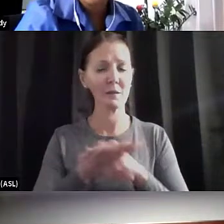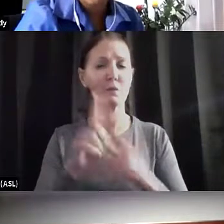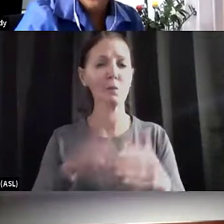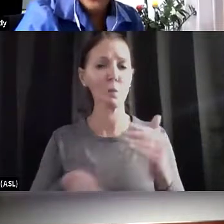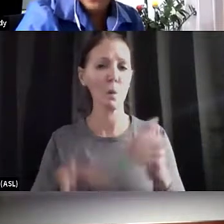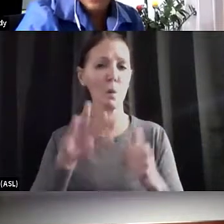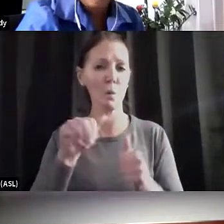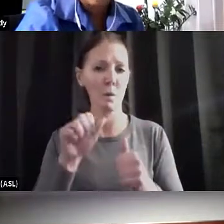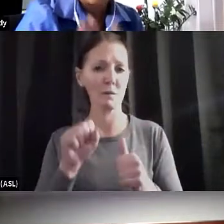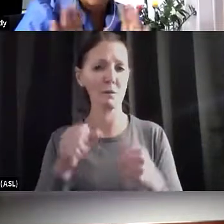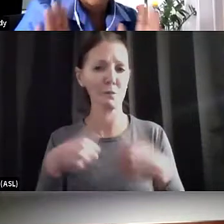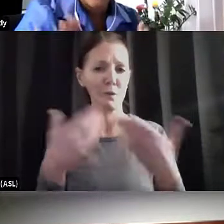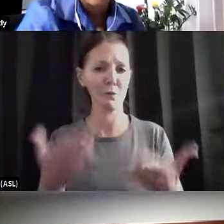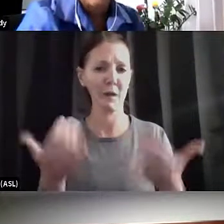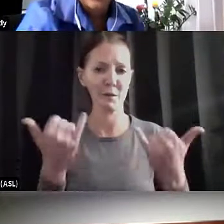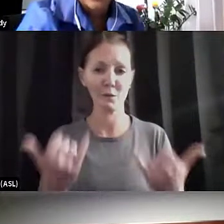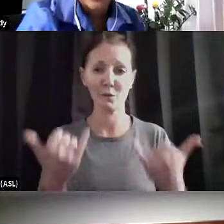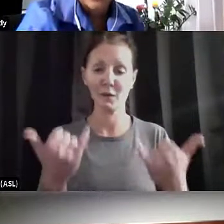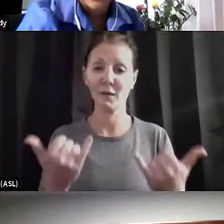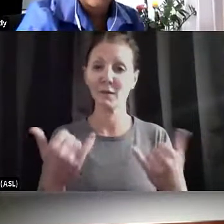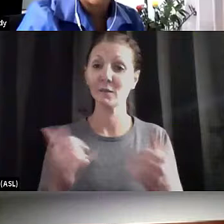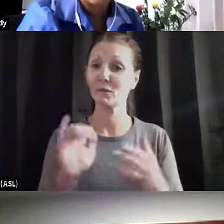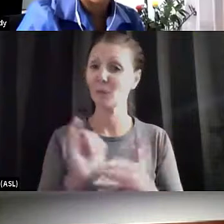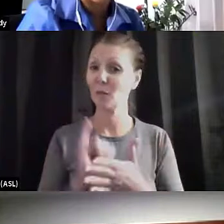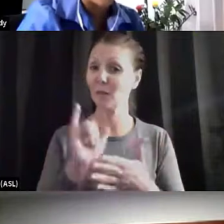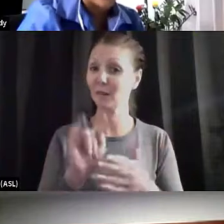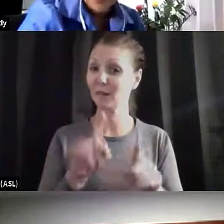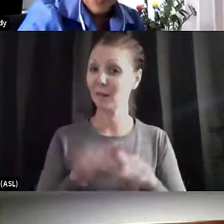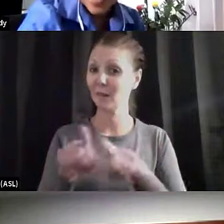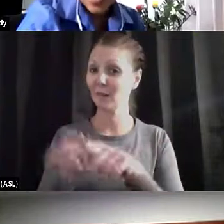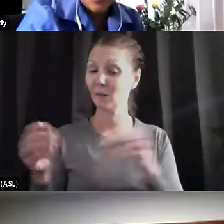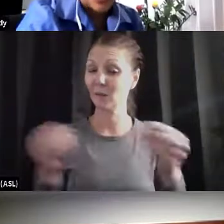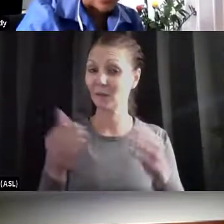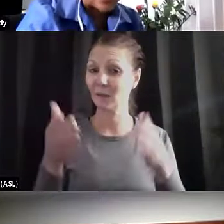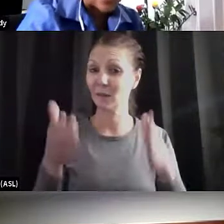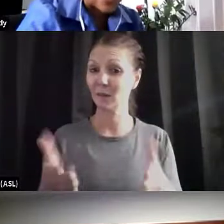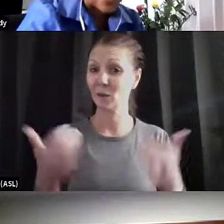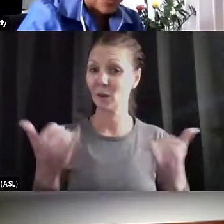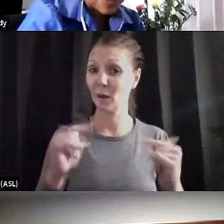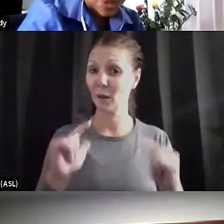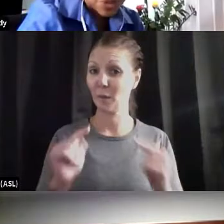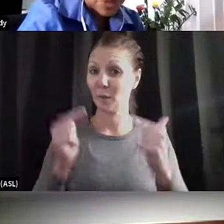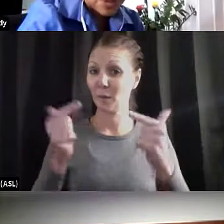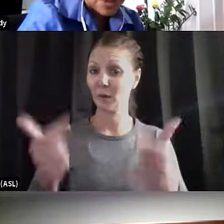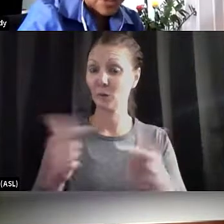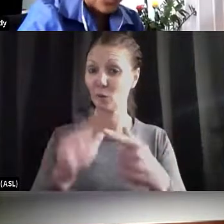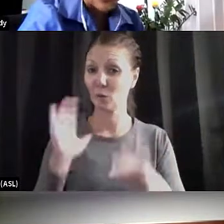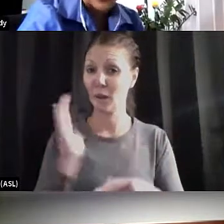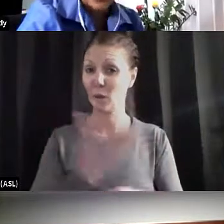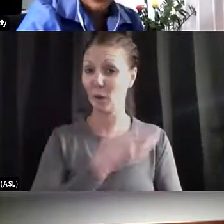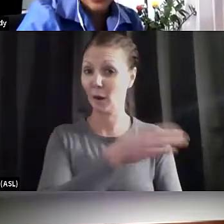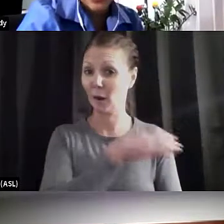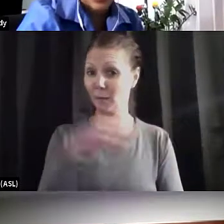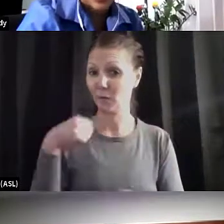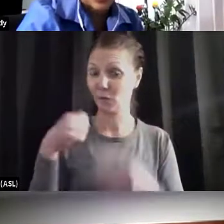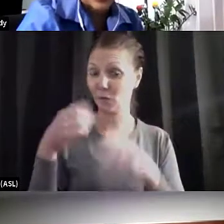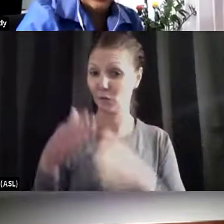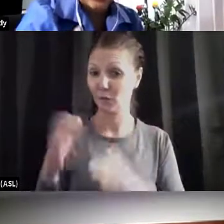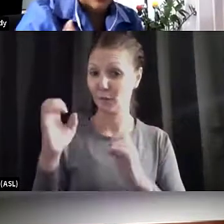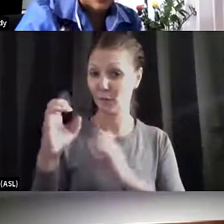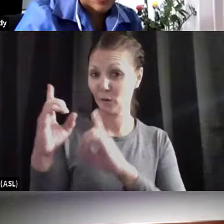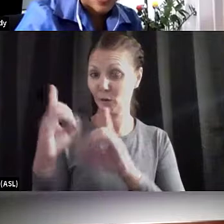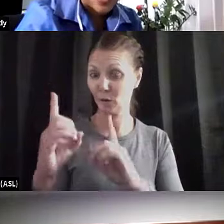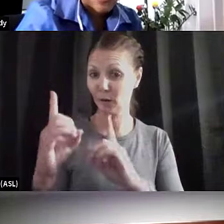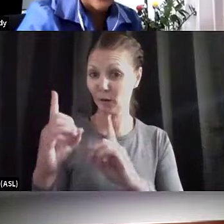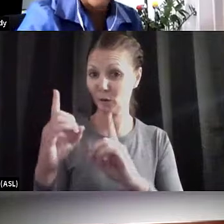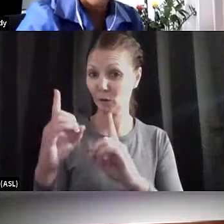today. So with that said, from my perspective as a facilitator, I'm going to pass it over either to our Commissioner of Education, Charlene Russell Tucker,